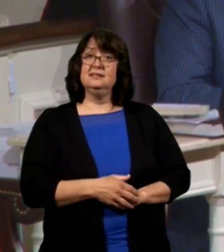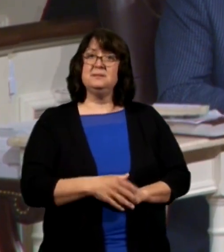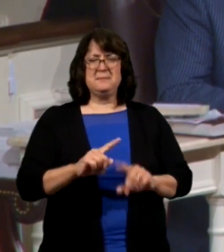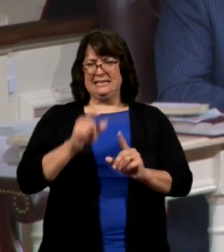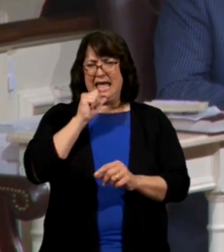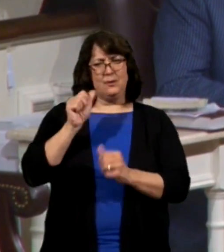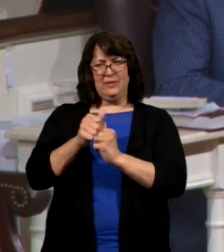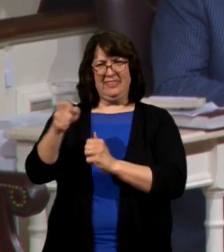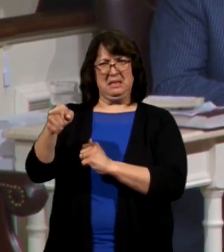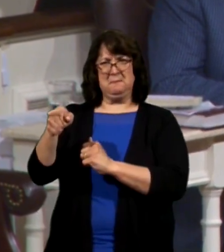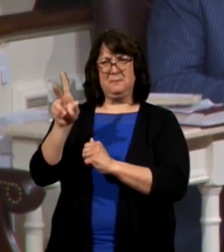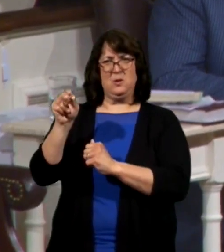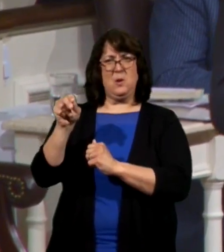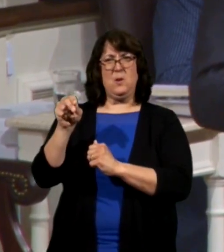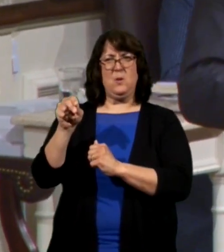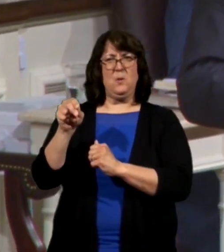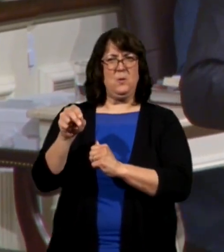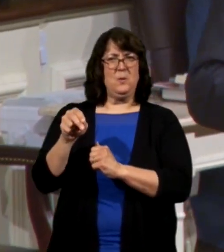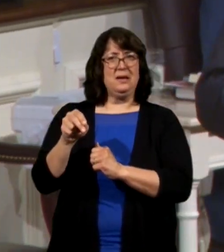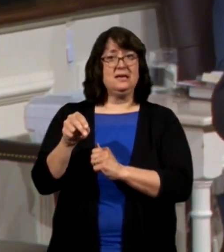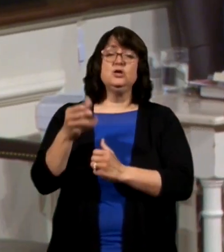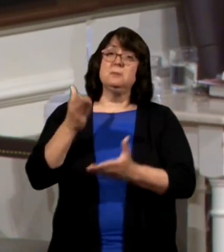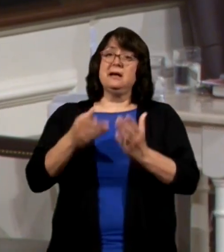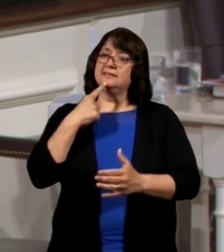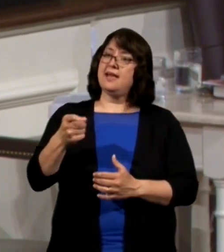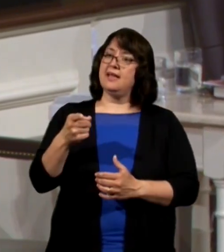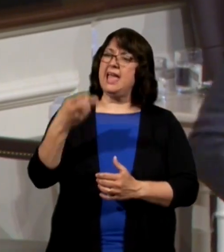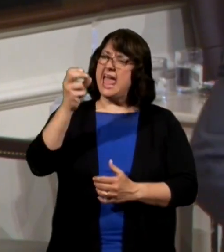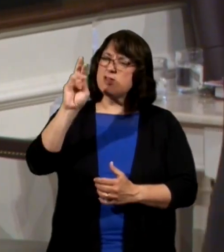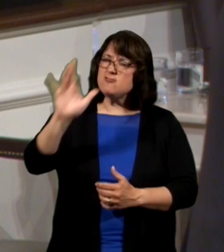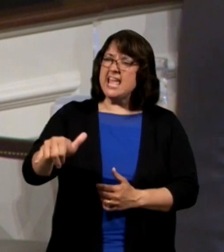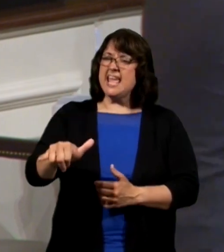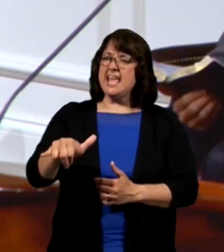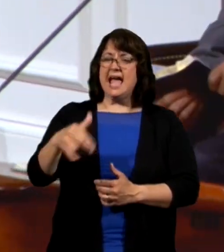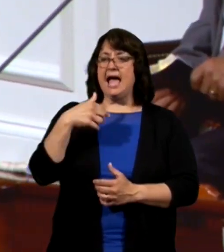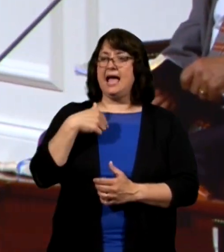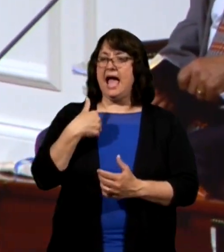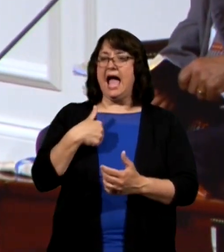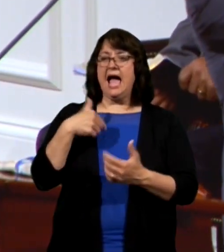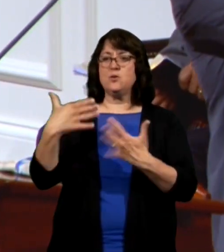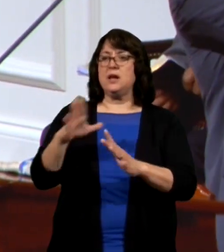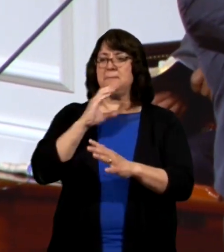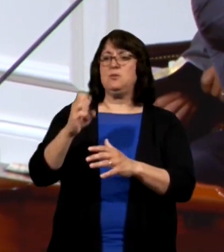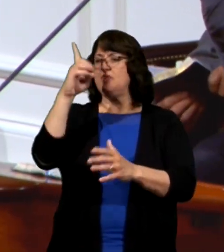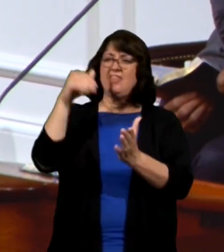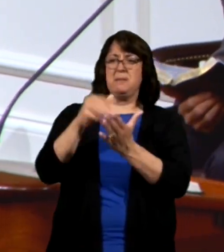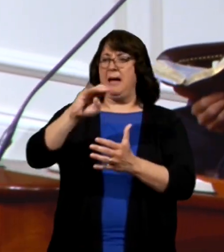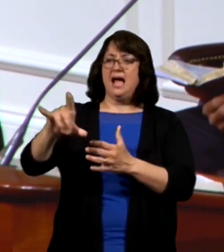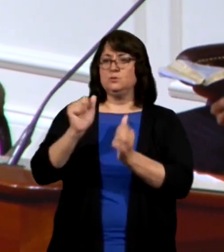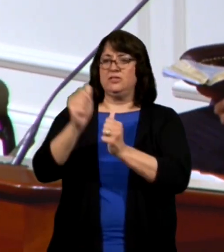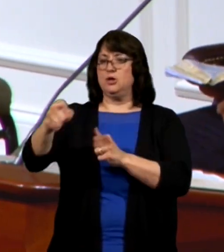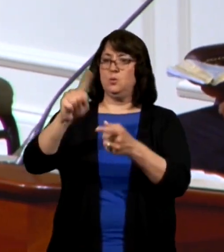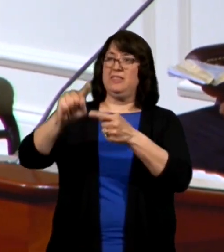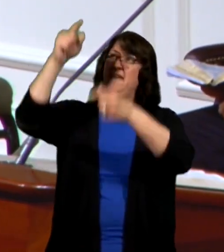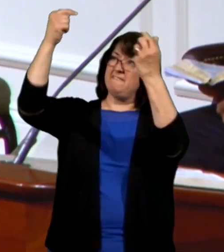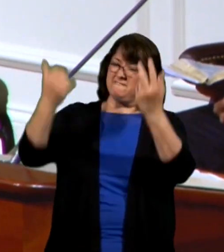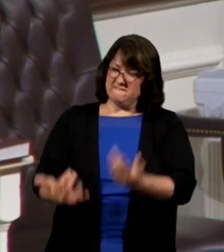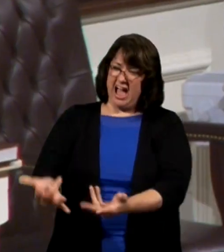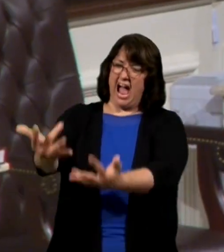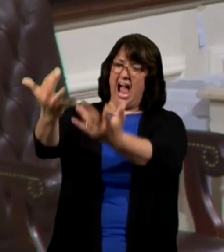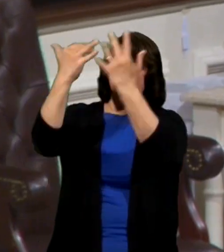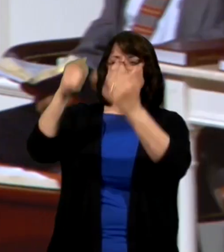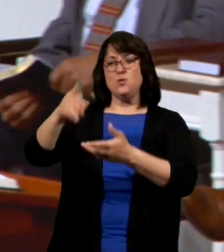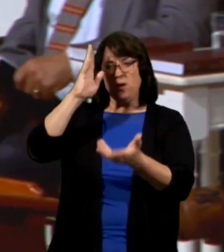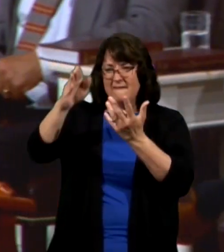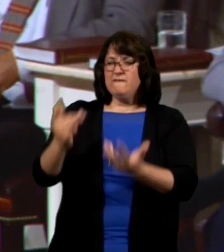no no no you might say Henry I don't want to be within a thousand miles of you when the fire falls because you're going to